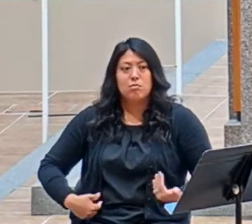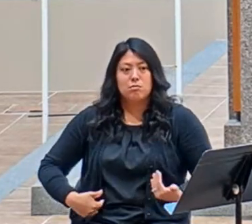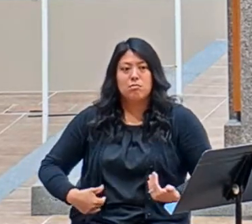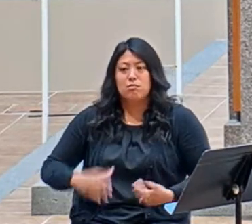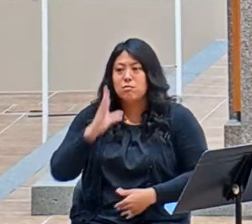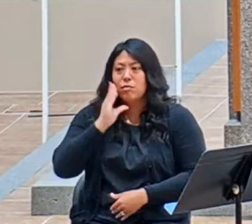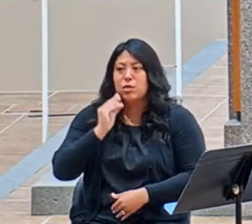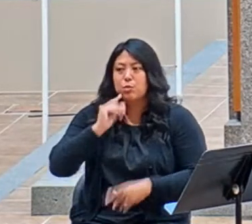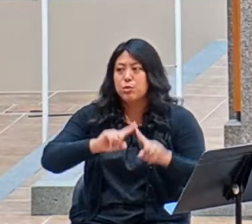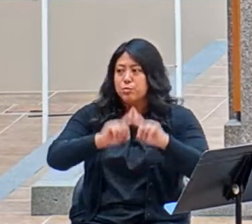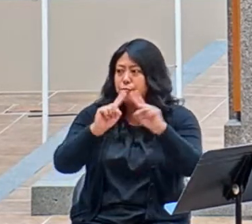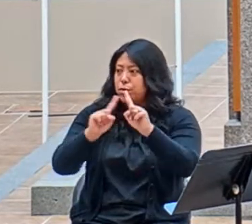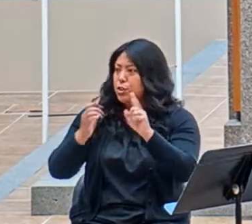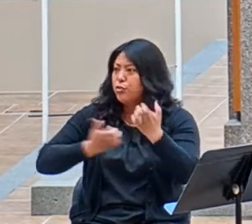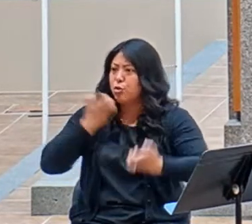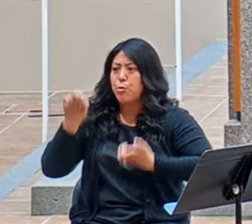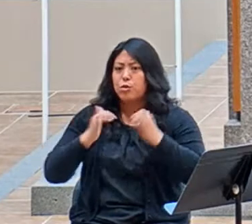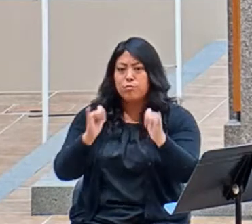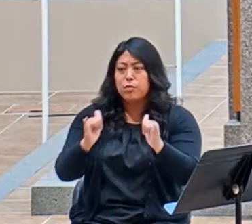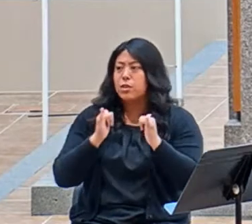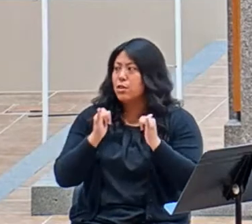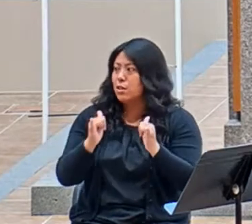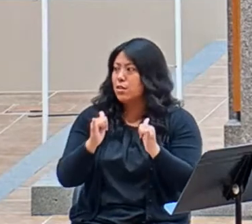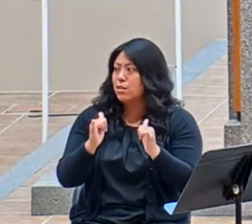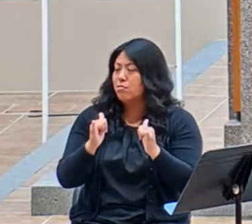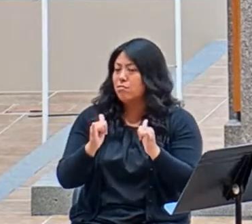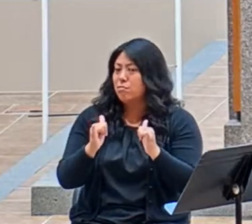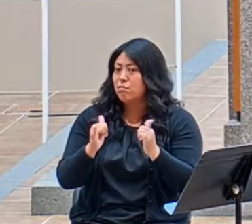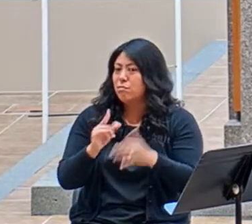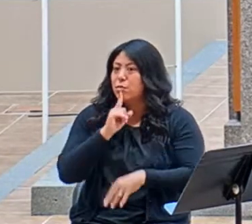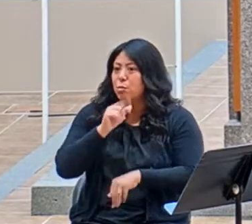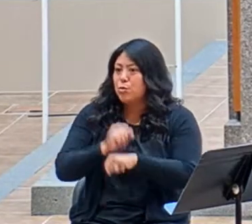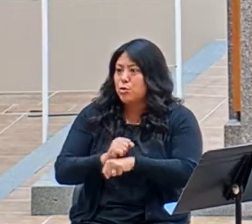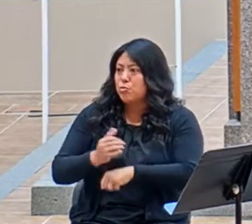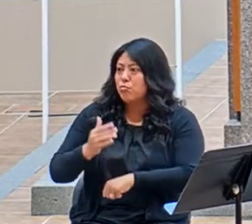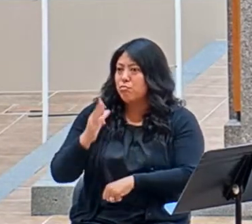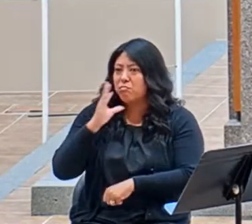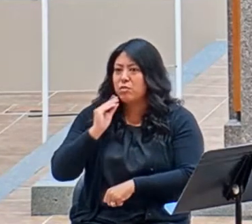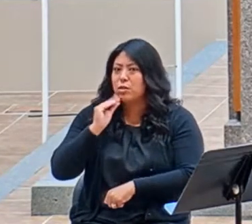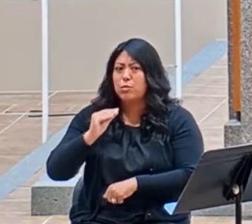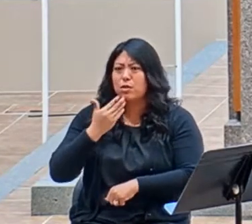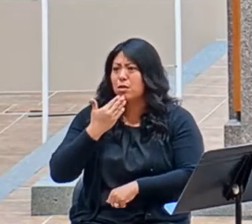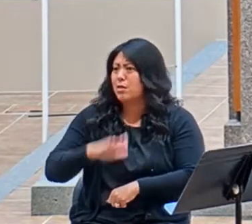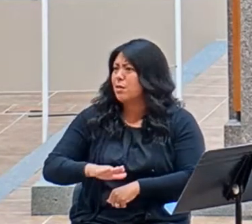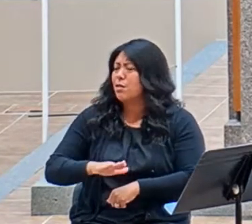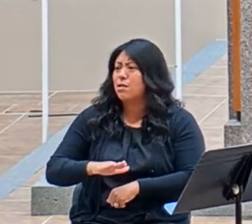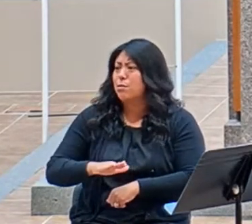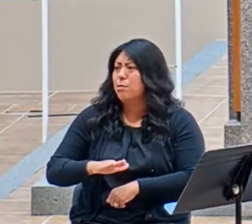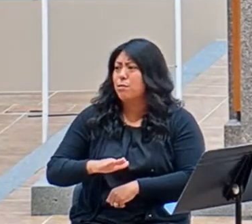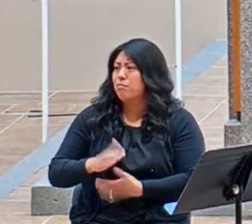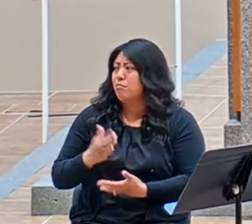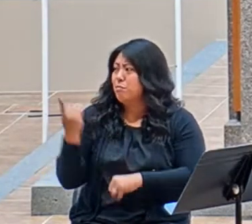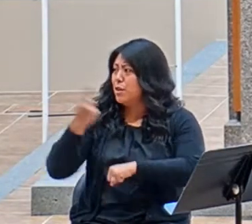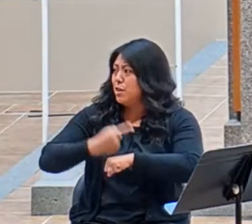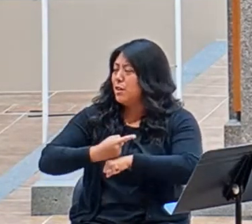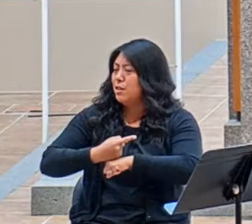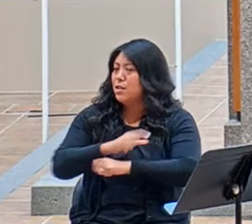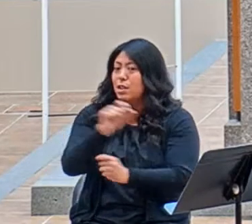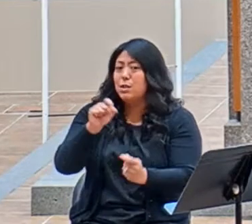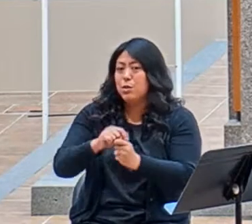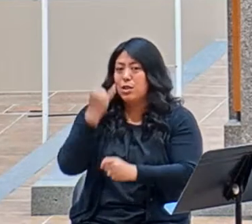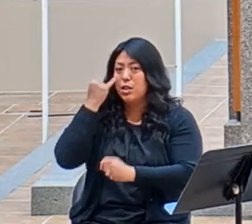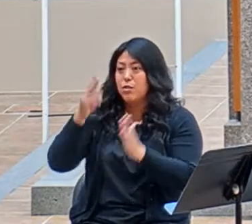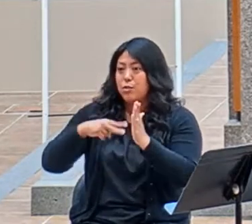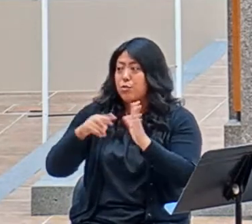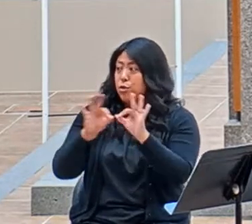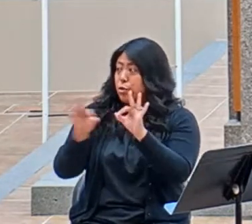every emotion that we have. He had to have some bad days. And especially if you read the verses before